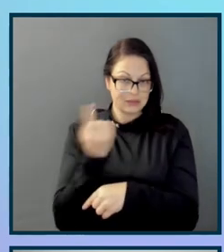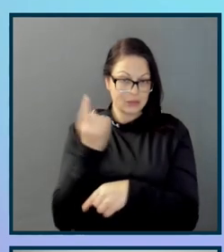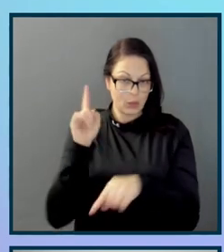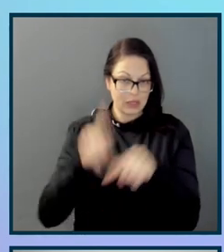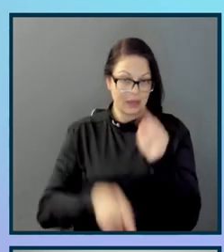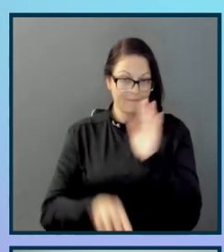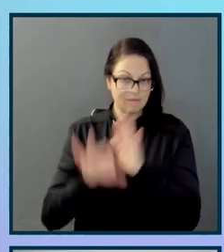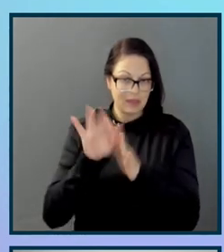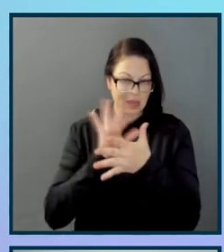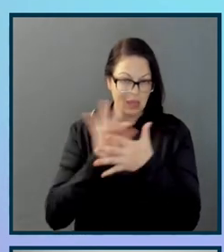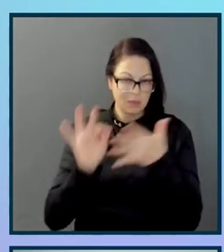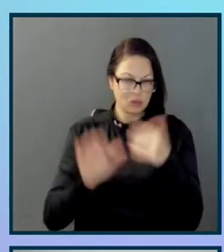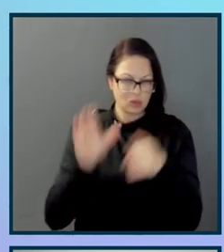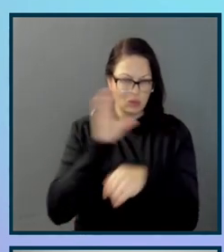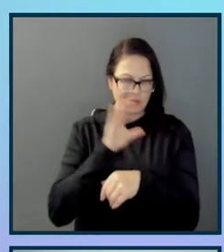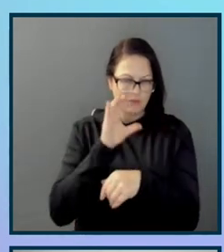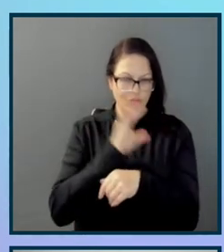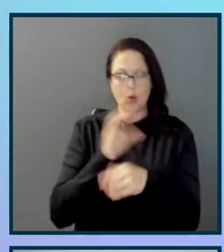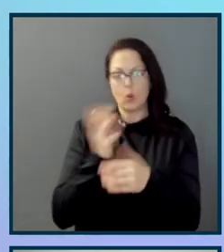for in that primary menu.